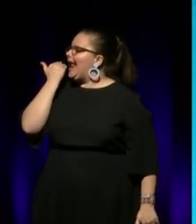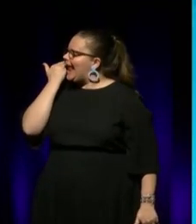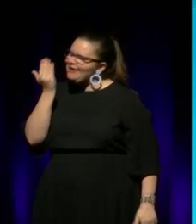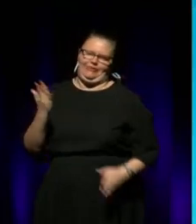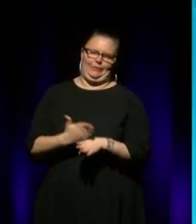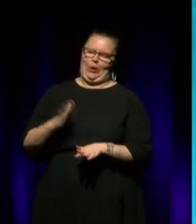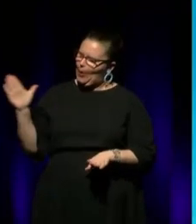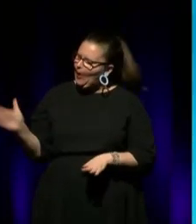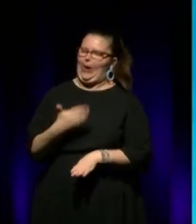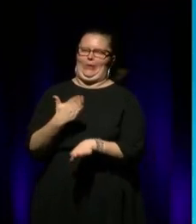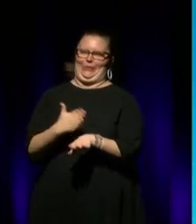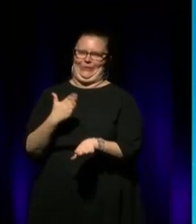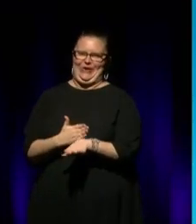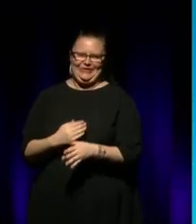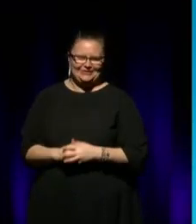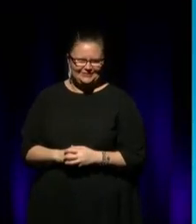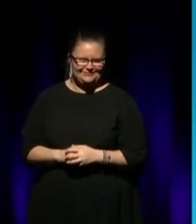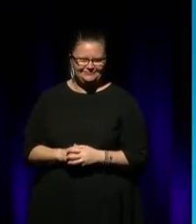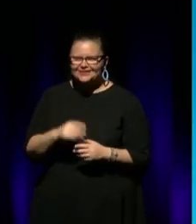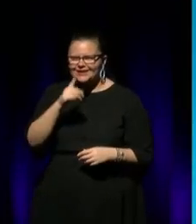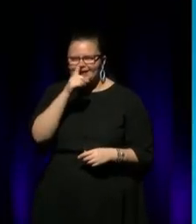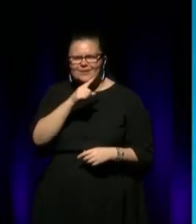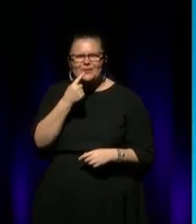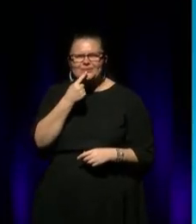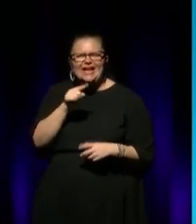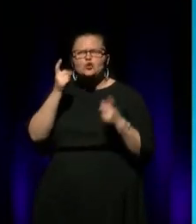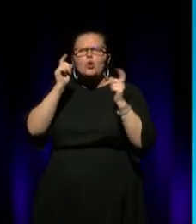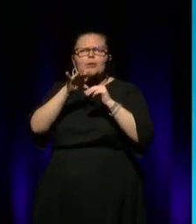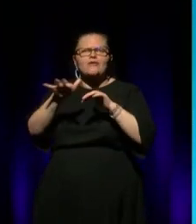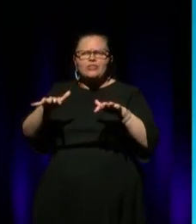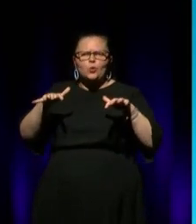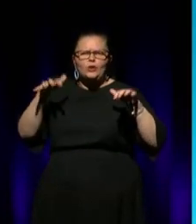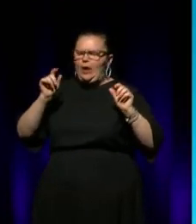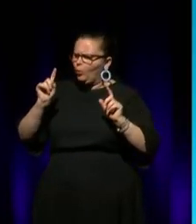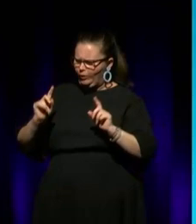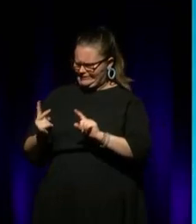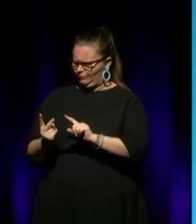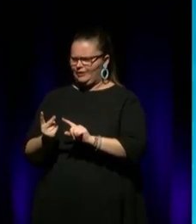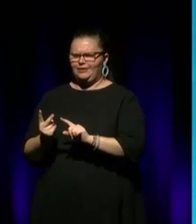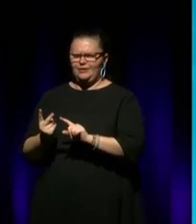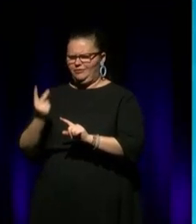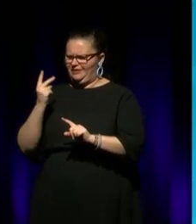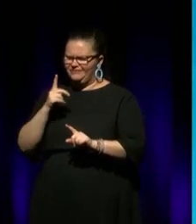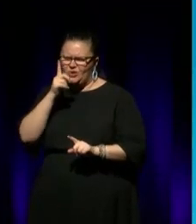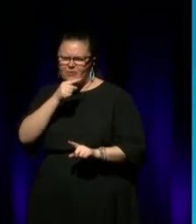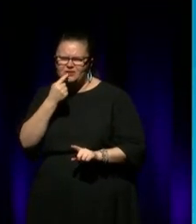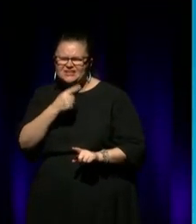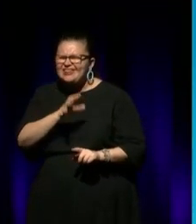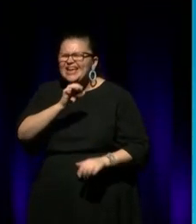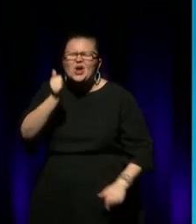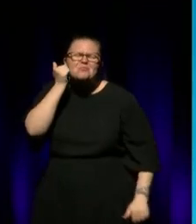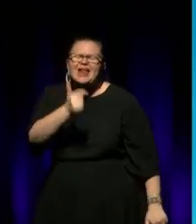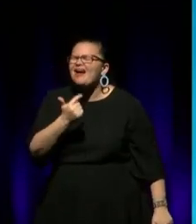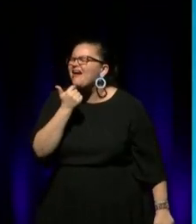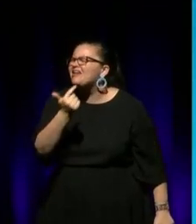No, because people used to tell me... Oh, do you... People say, oh, do you worry about the audience? Oh, what's the reviewer gonna say? And I thought, that one reviewer, they're not even black. I